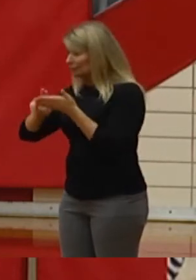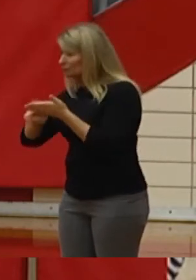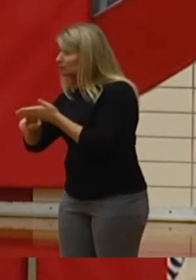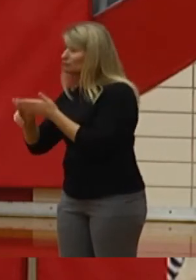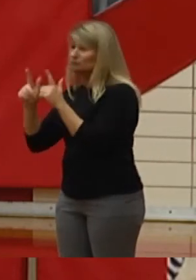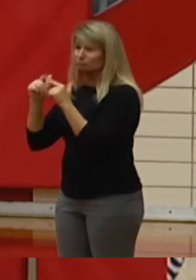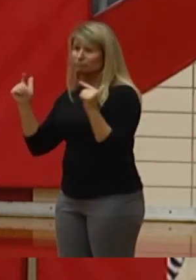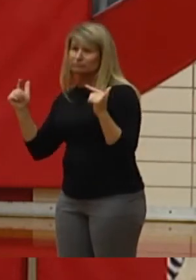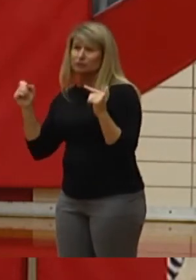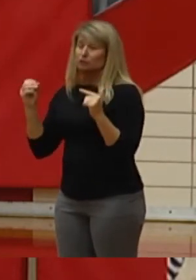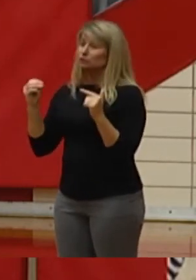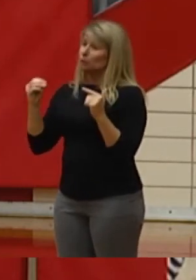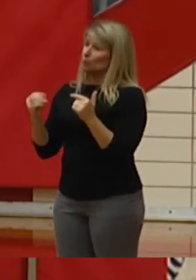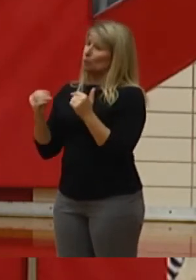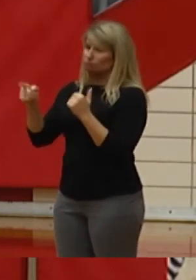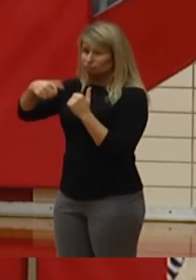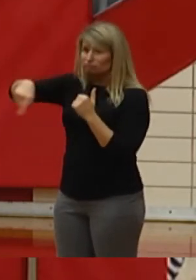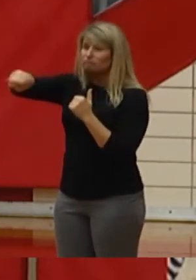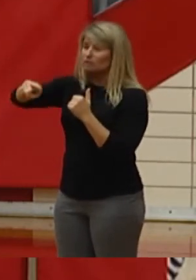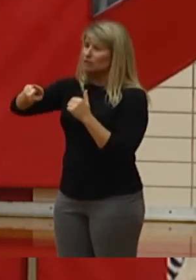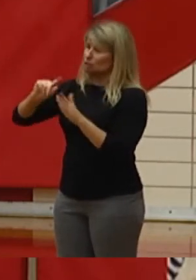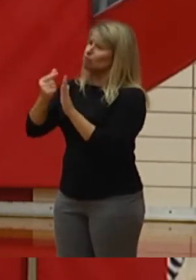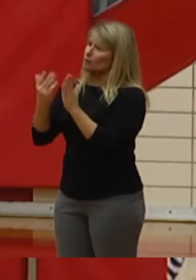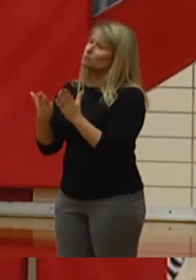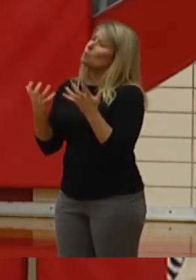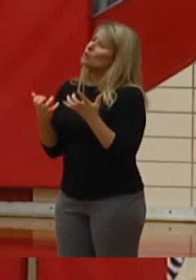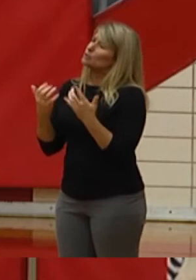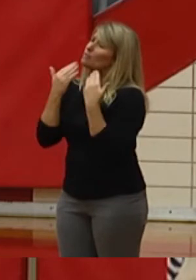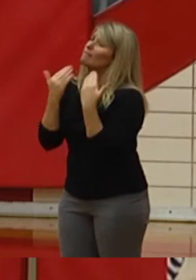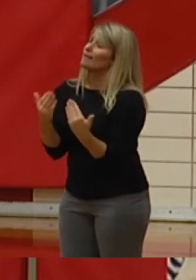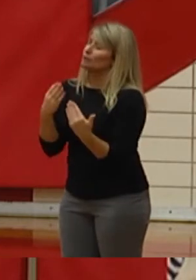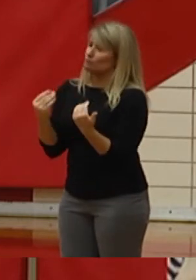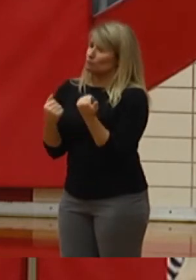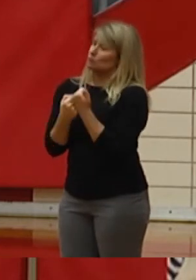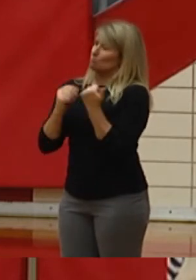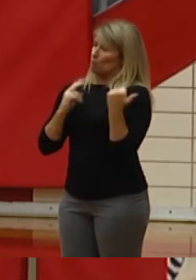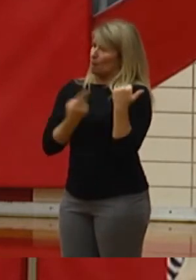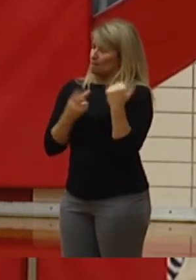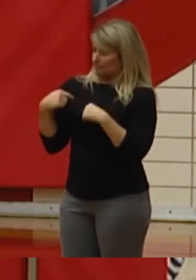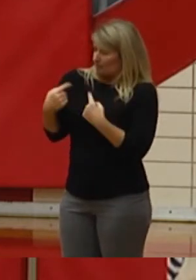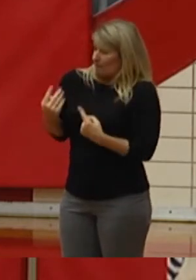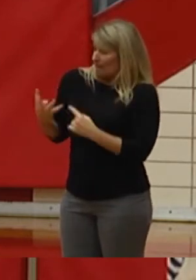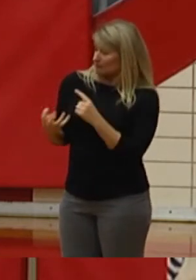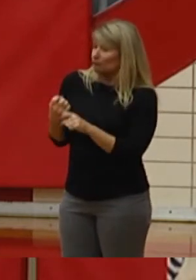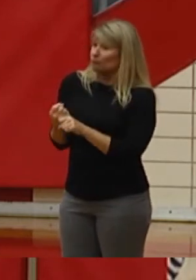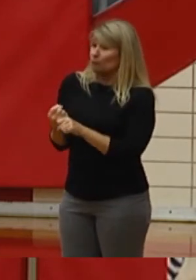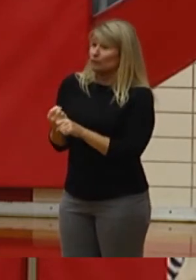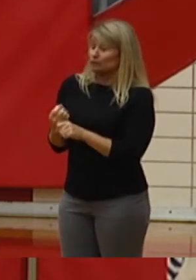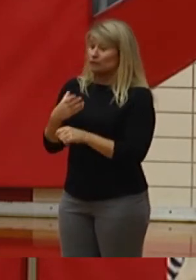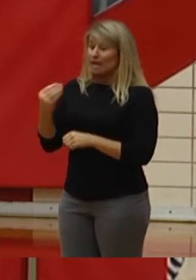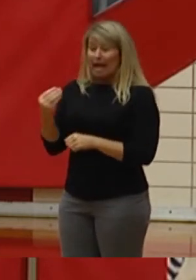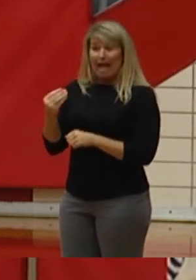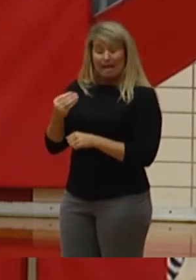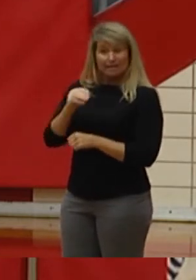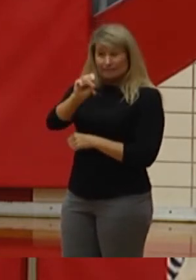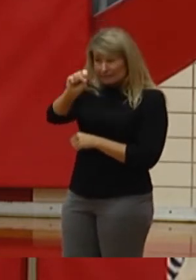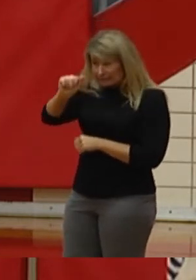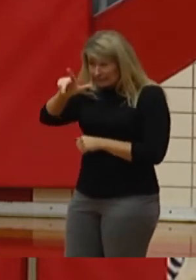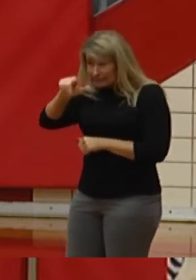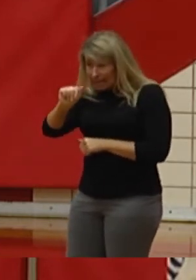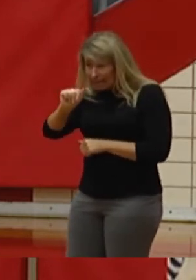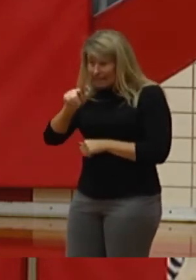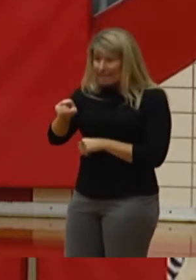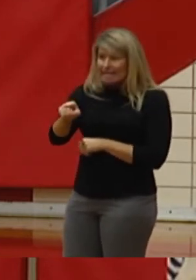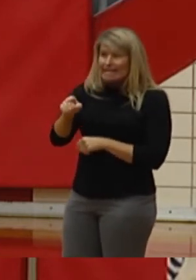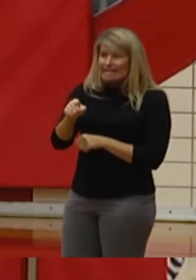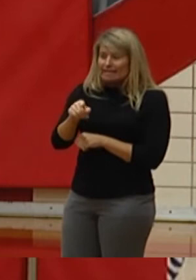I would like to thank each and every one of you for supporting us during the past four years. I even say that to Mr. Sala, who made fun of my